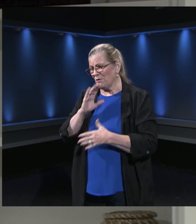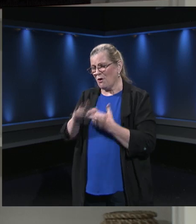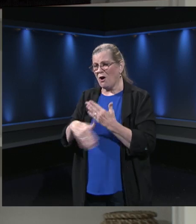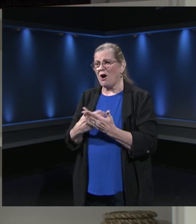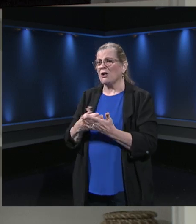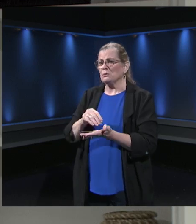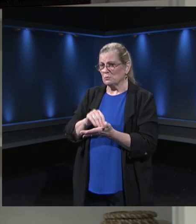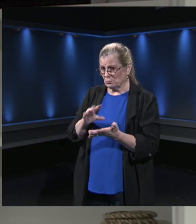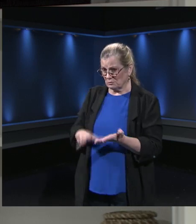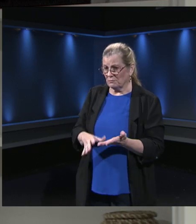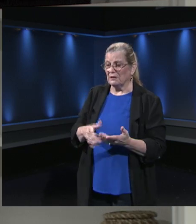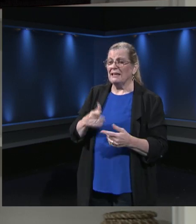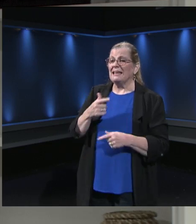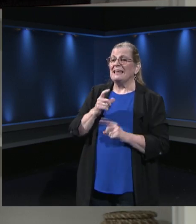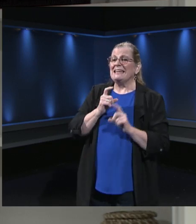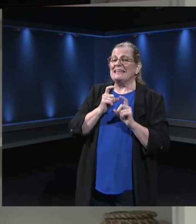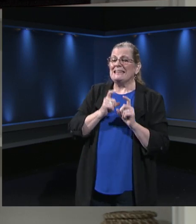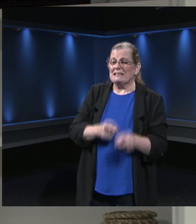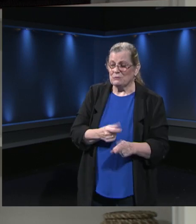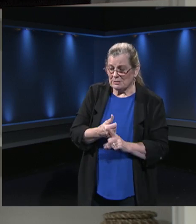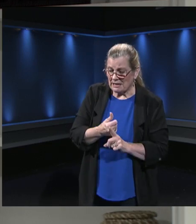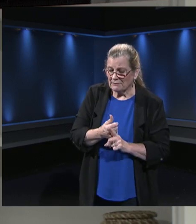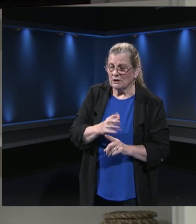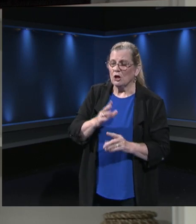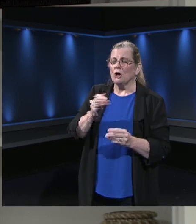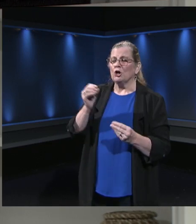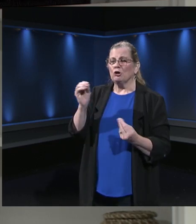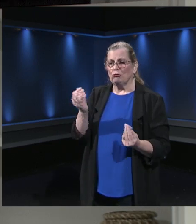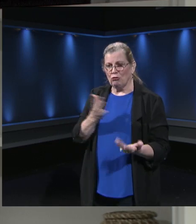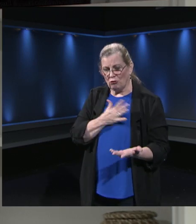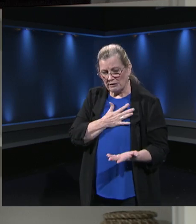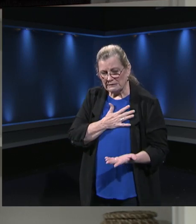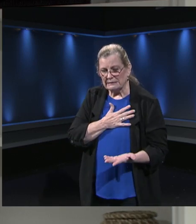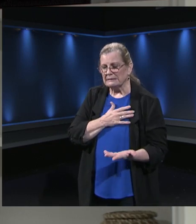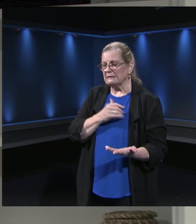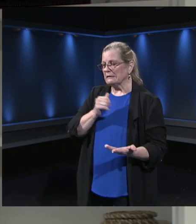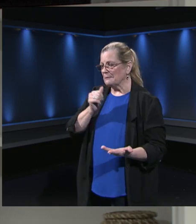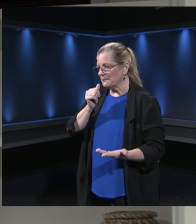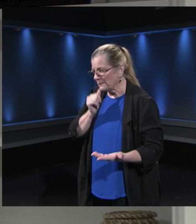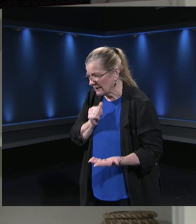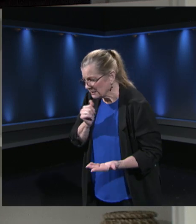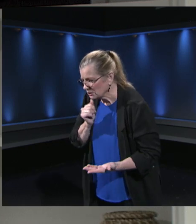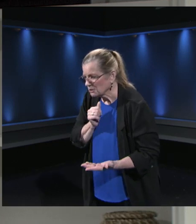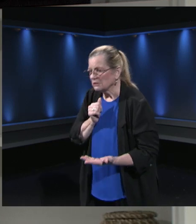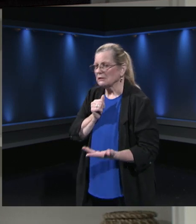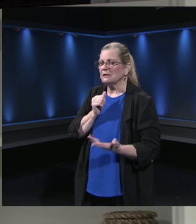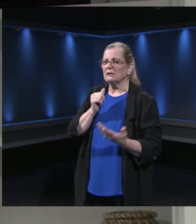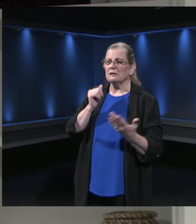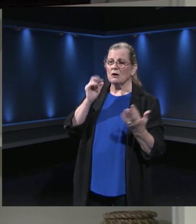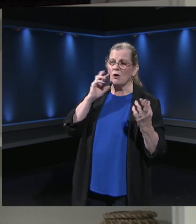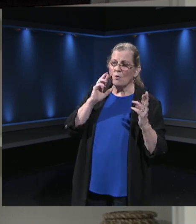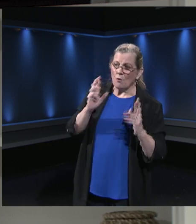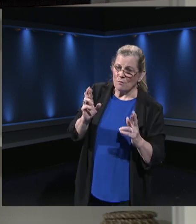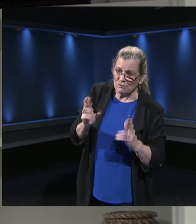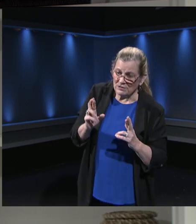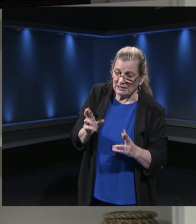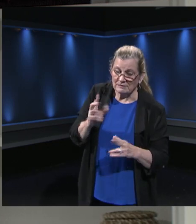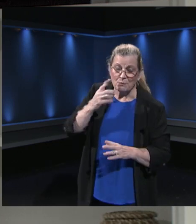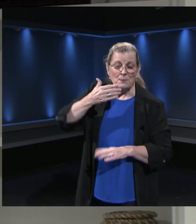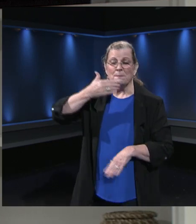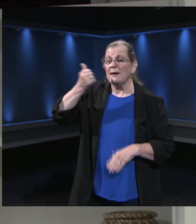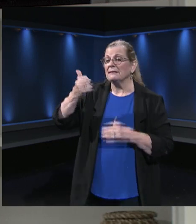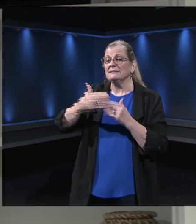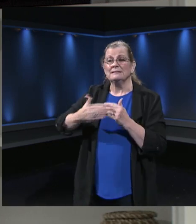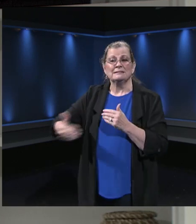We have to be patient and we have to work together and hope for the best and continue right now in the moment to do everything